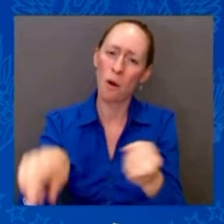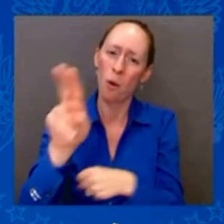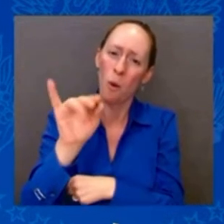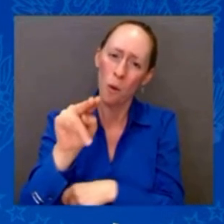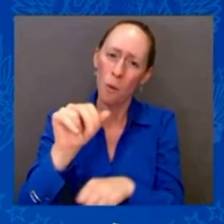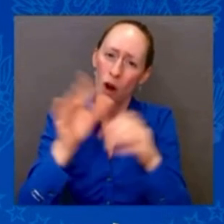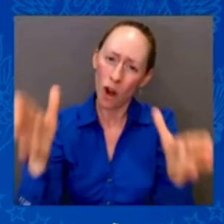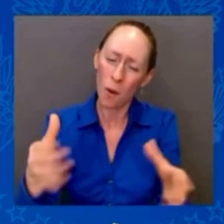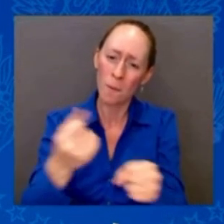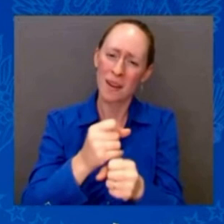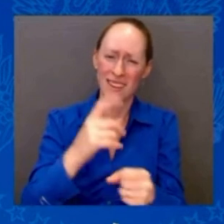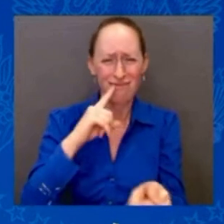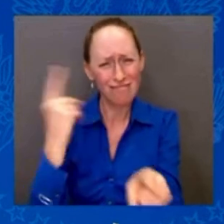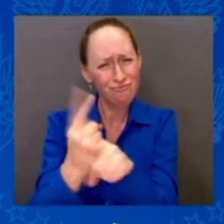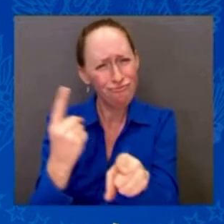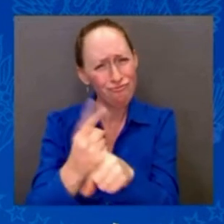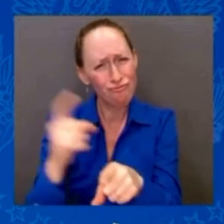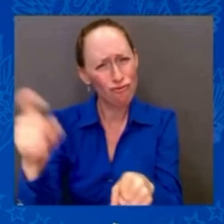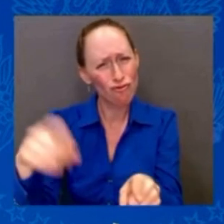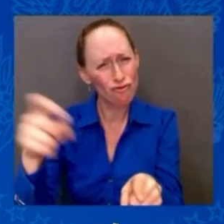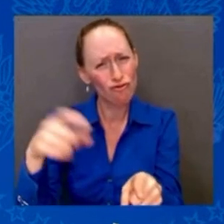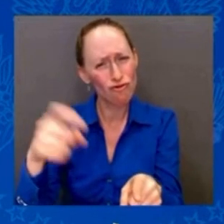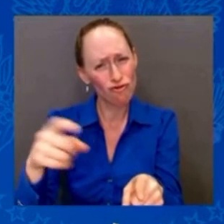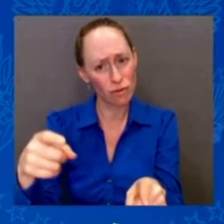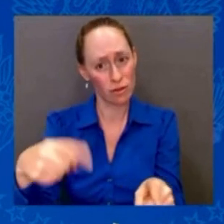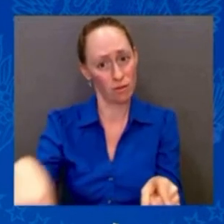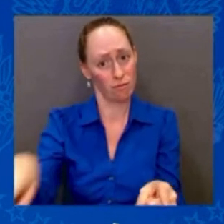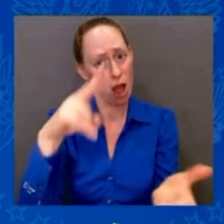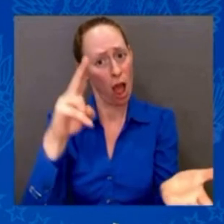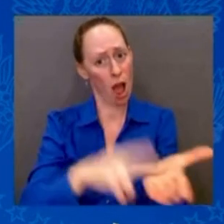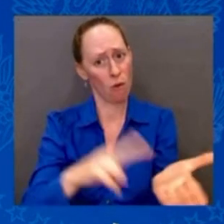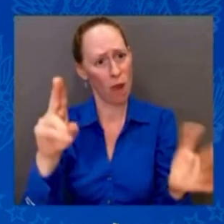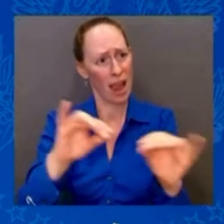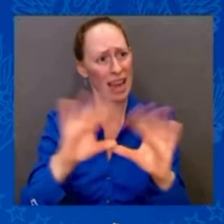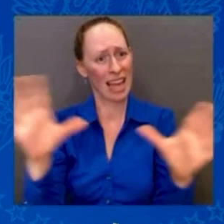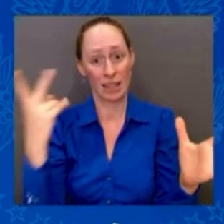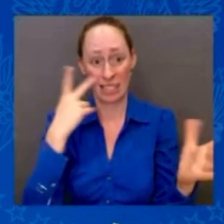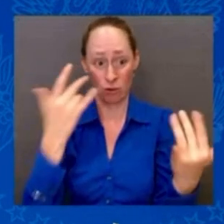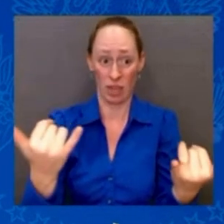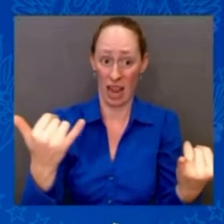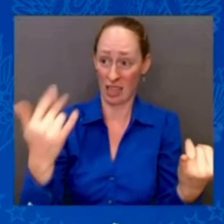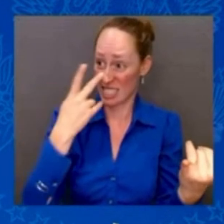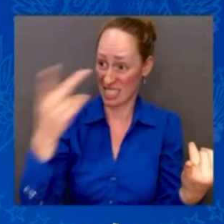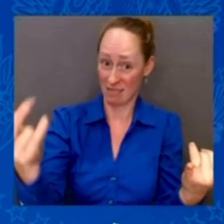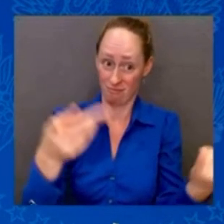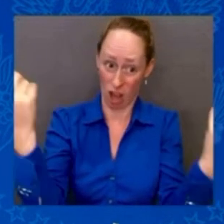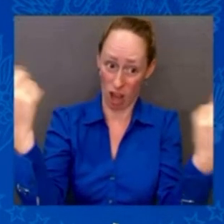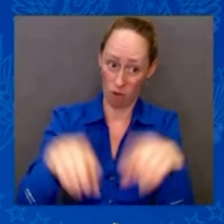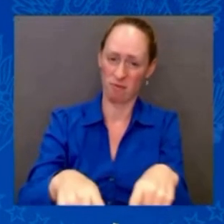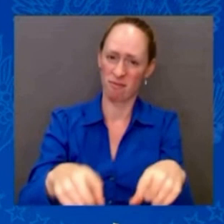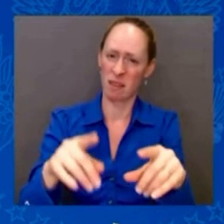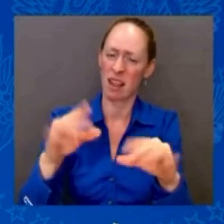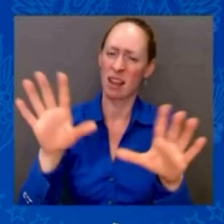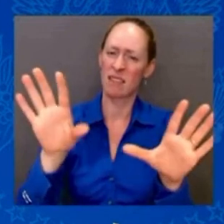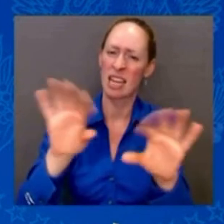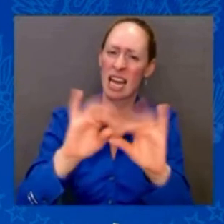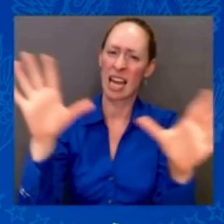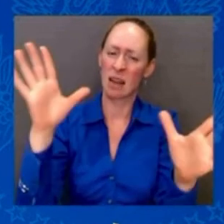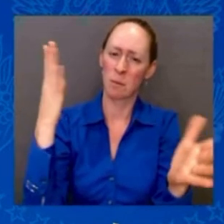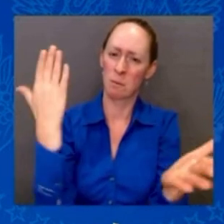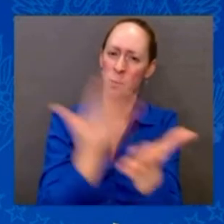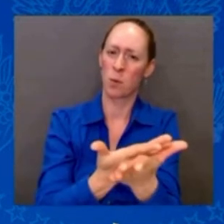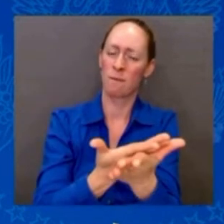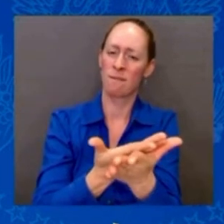And while I'm proud of all the steps my administration has taken to strengthen the economy, the real hero in this story are the American people.